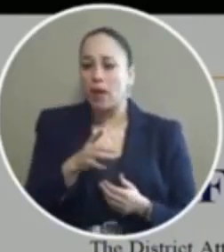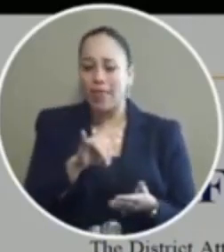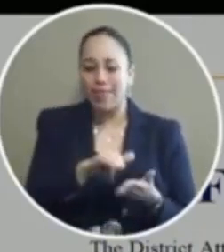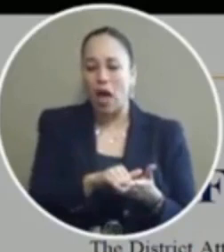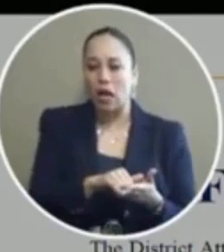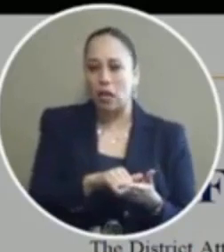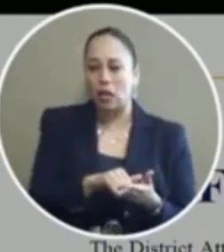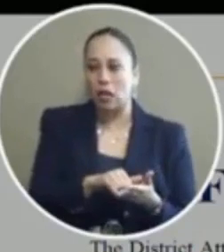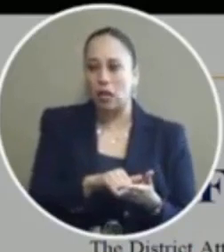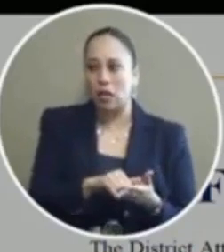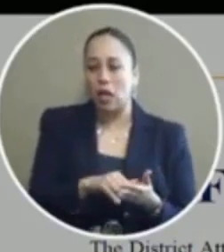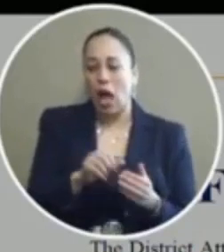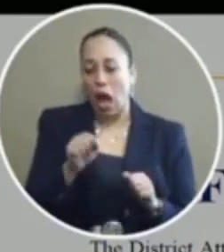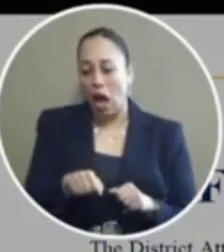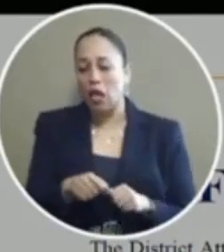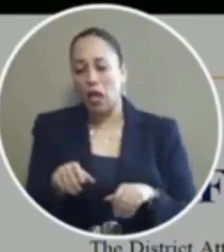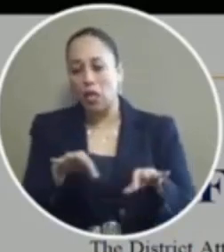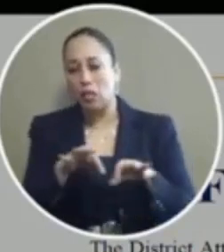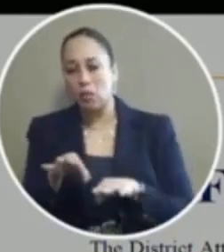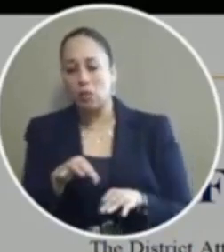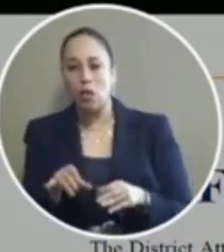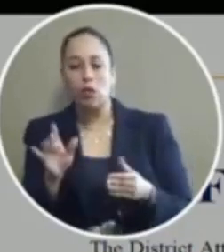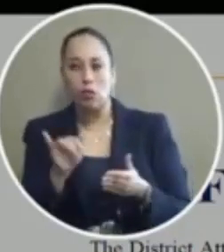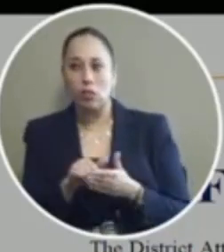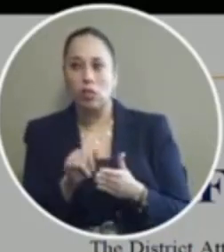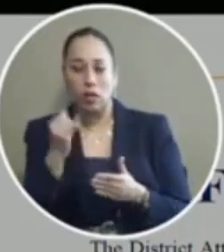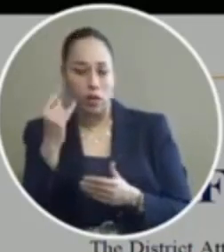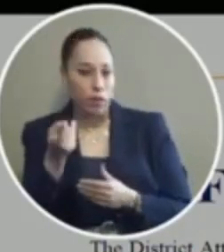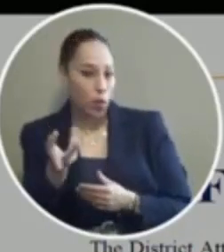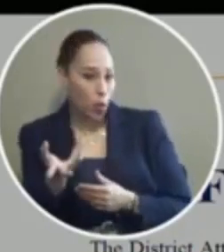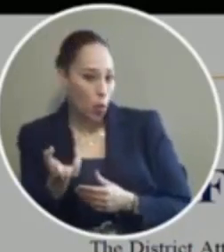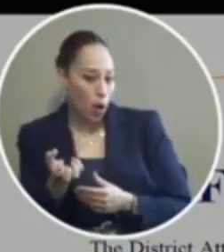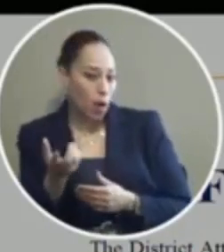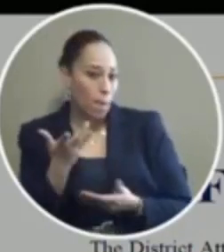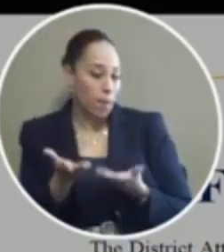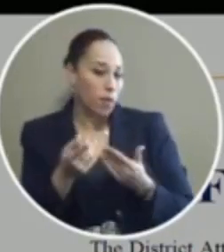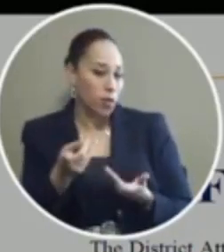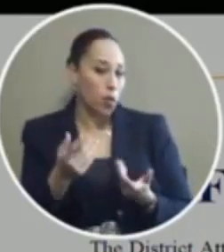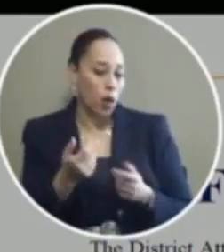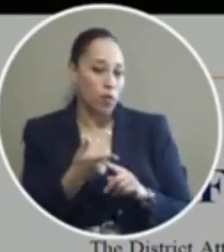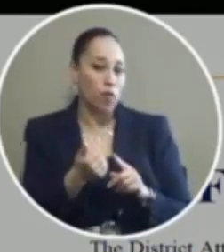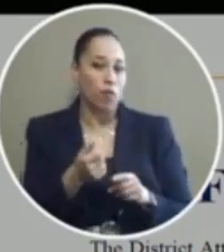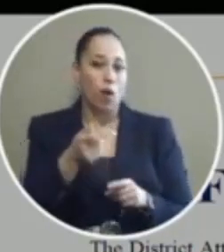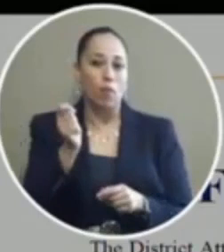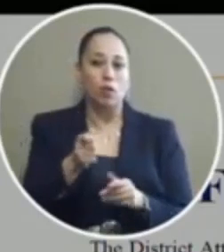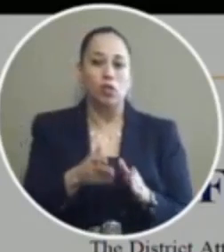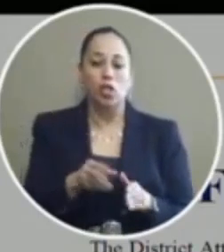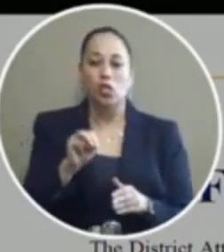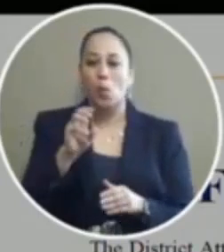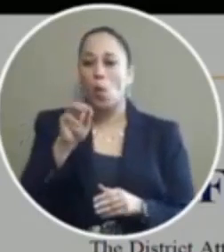and release and I can talk to you about those disadvantages if you want and maybe you want to hear from Judge Morales